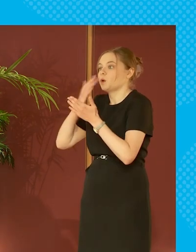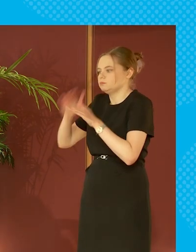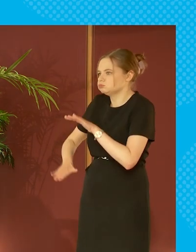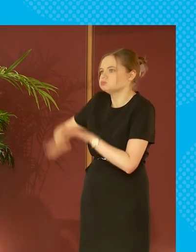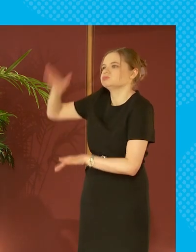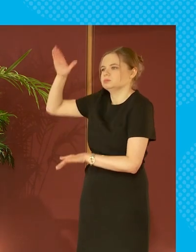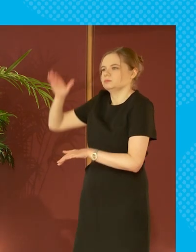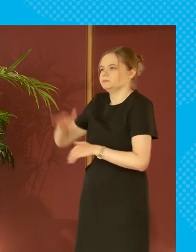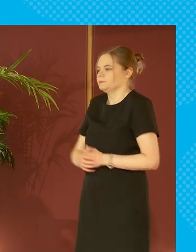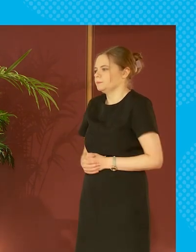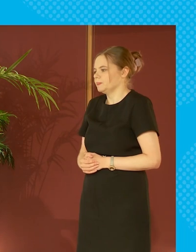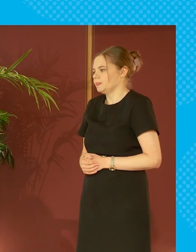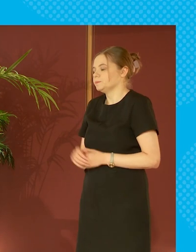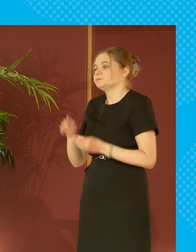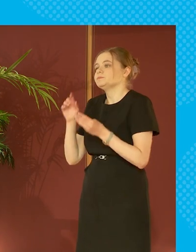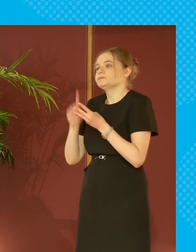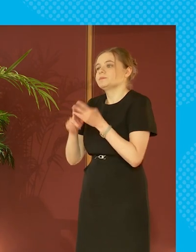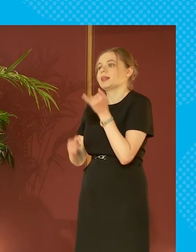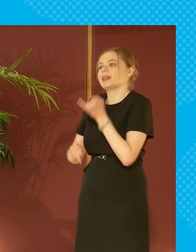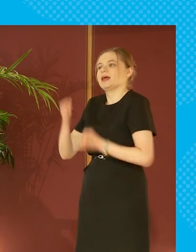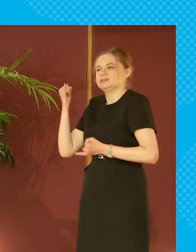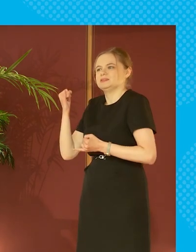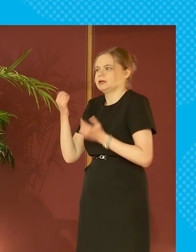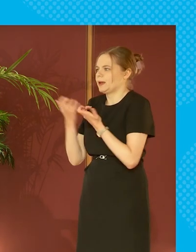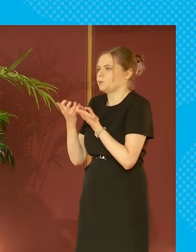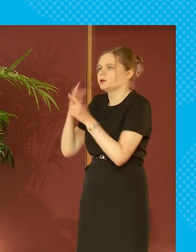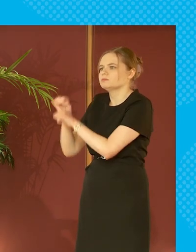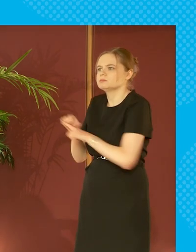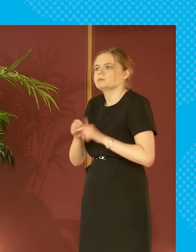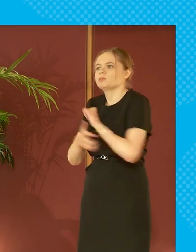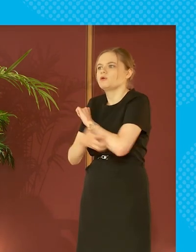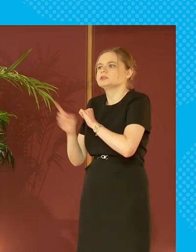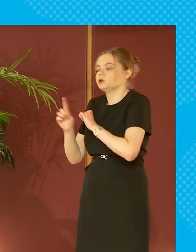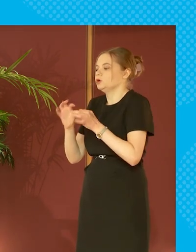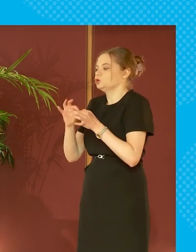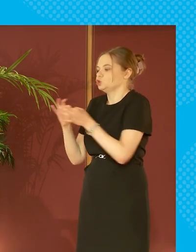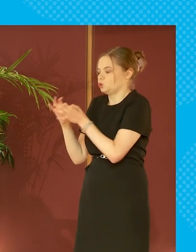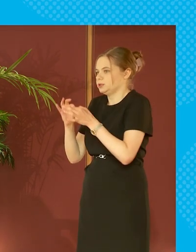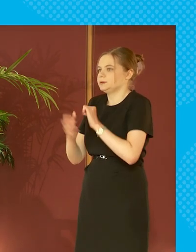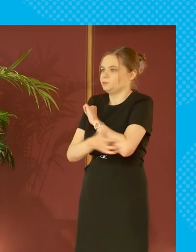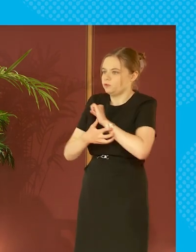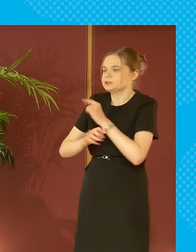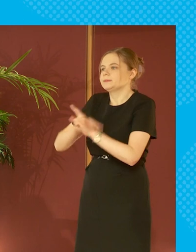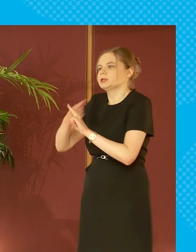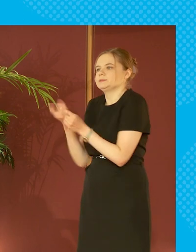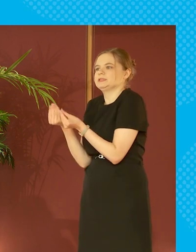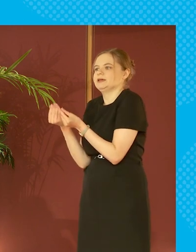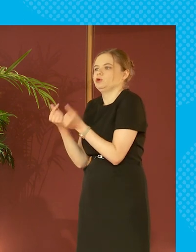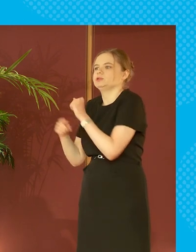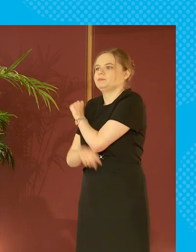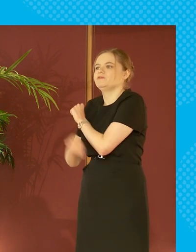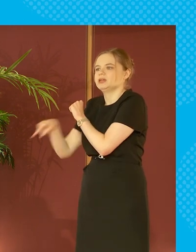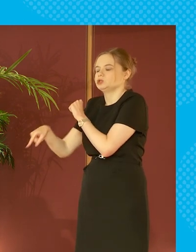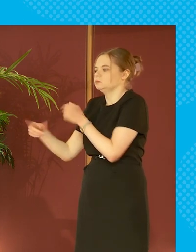childhood. The final measure we have in Scotland is the joint poverty and material deprivation and